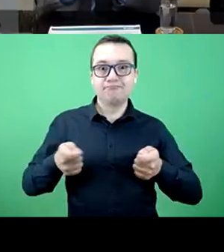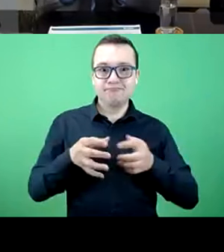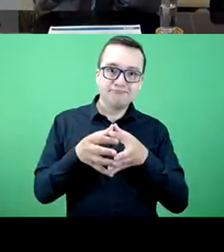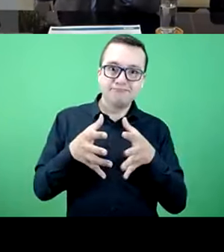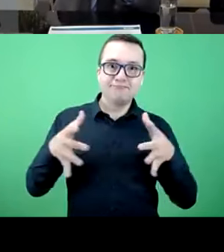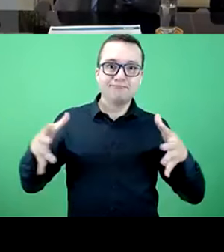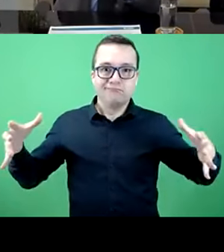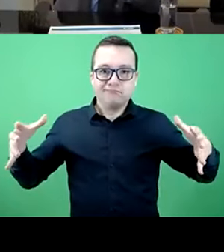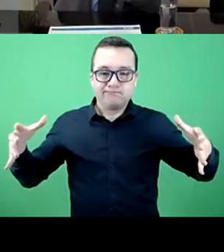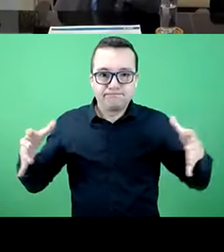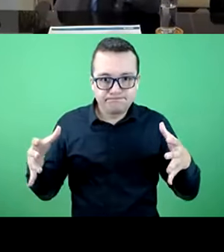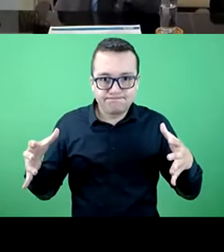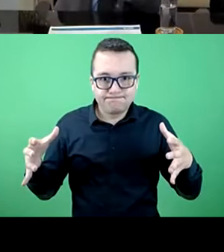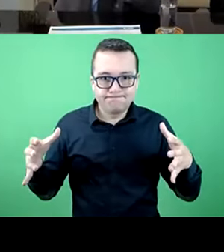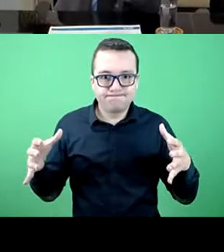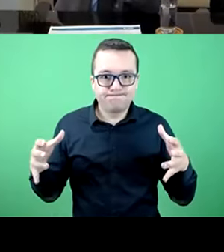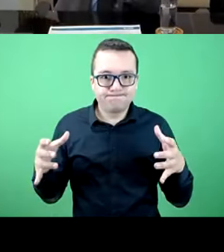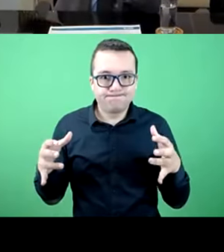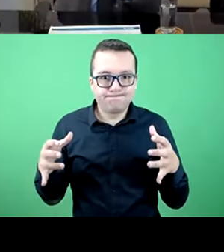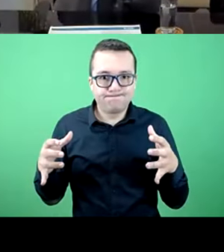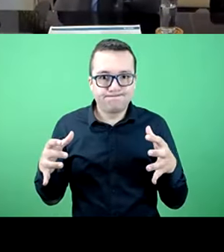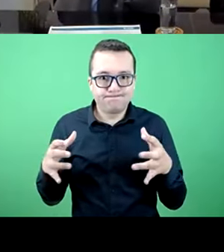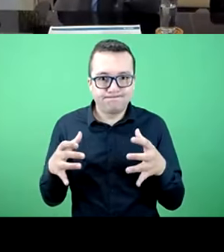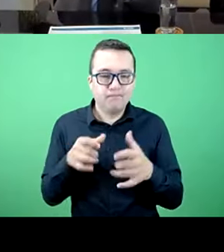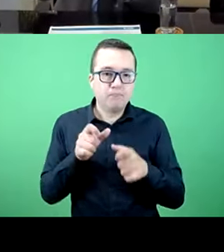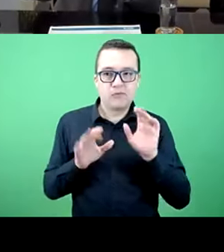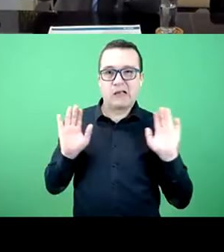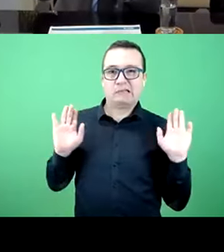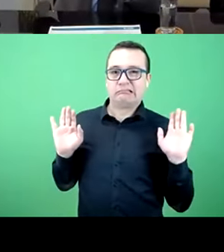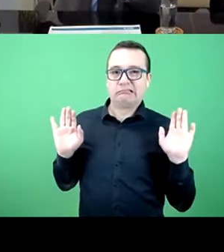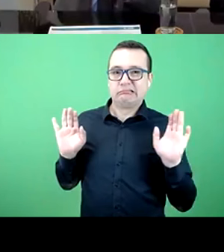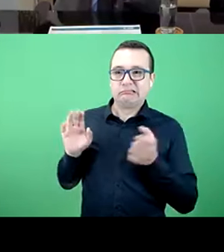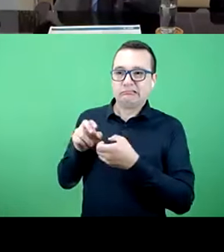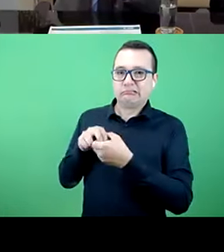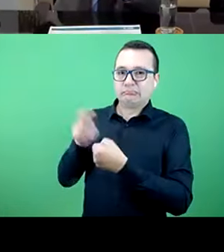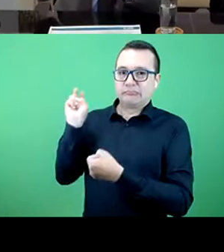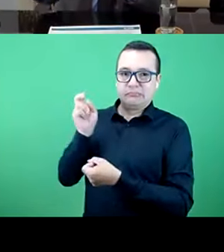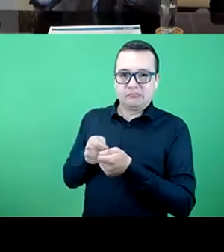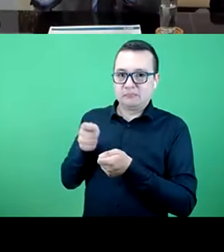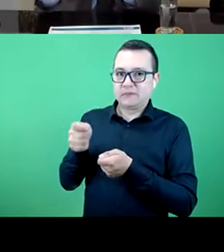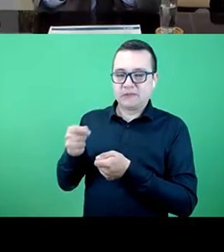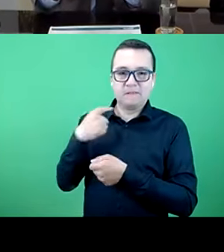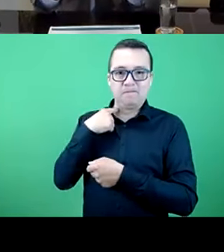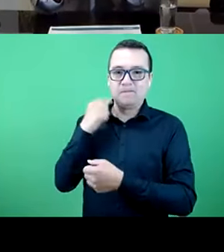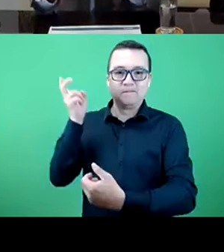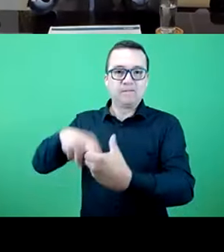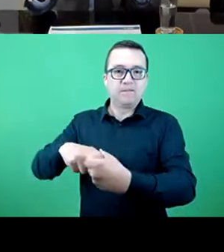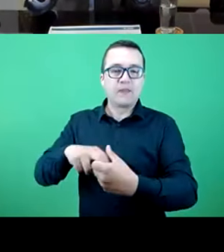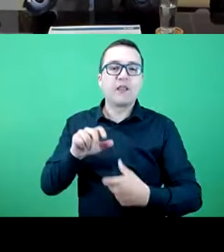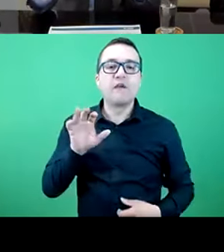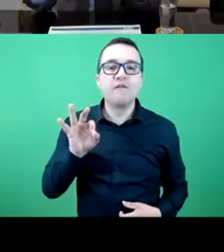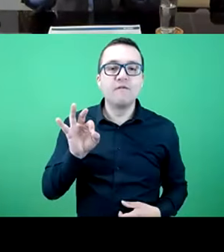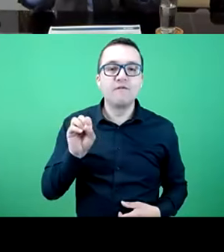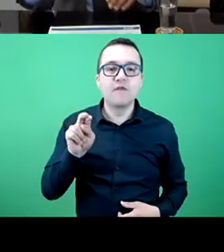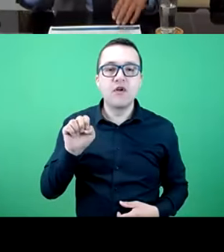of the system and greater difficulty for access to people because most of these people end up in the phone asset system. And in